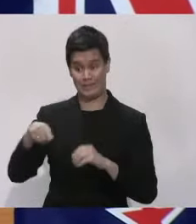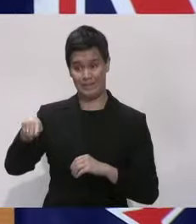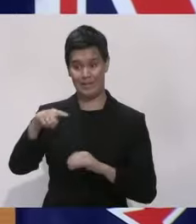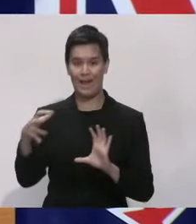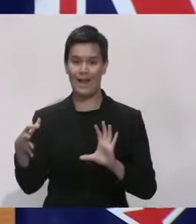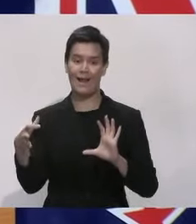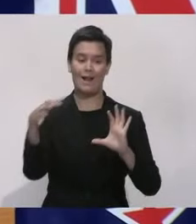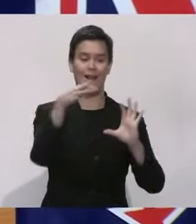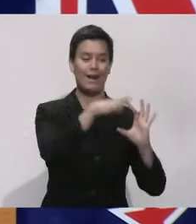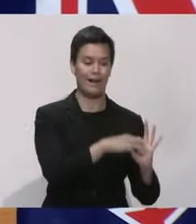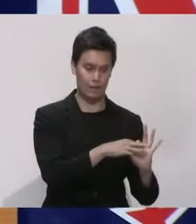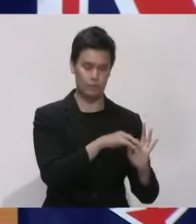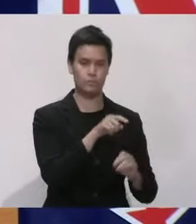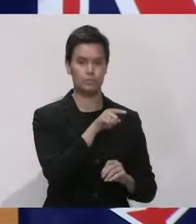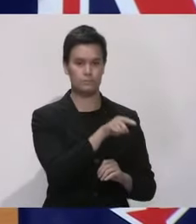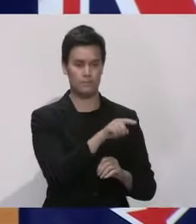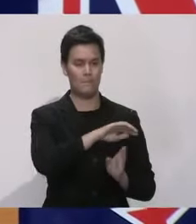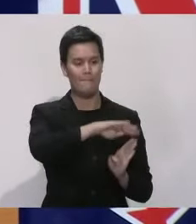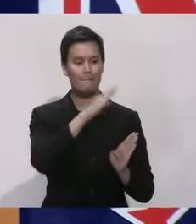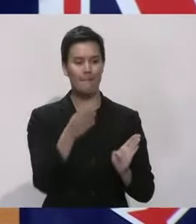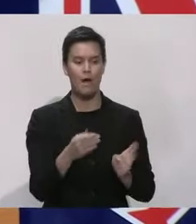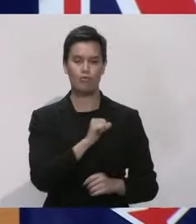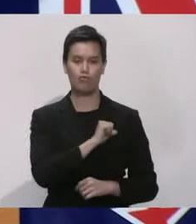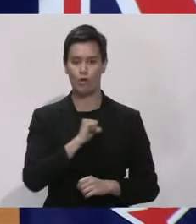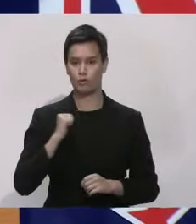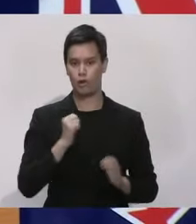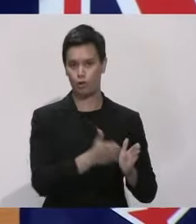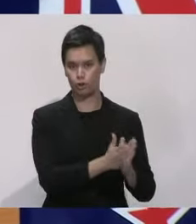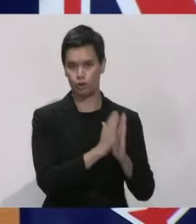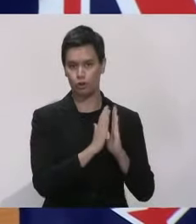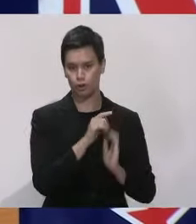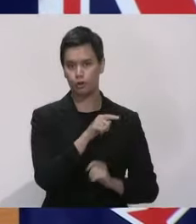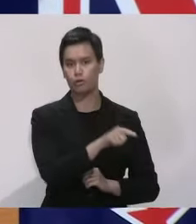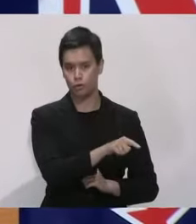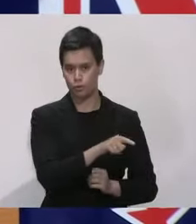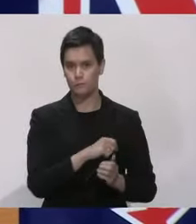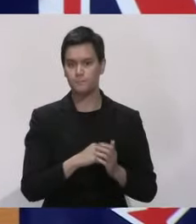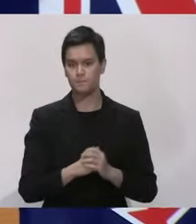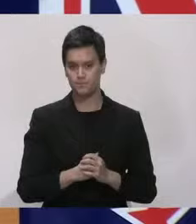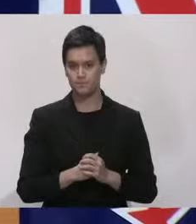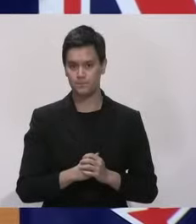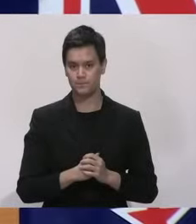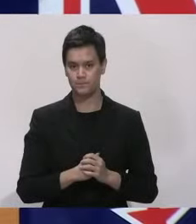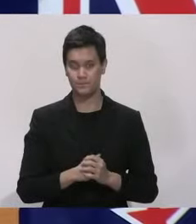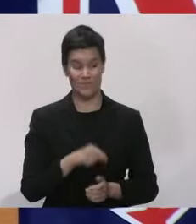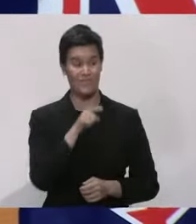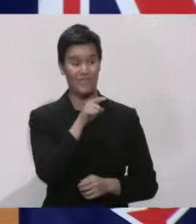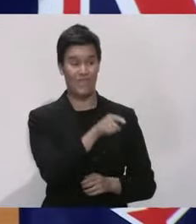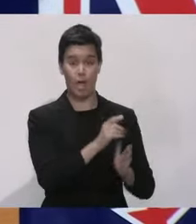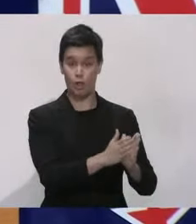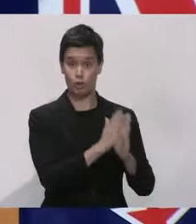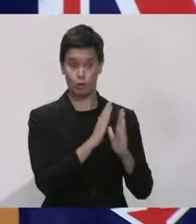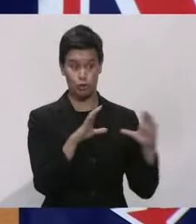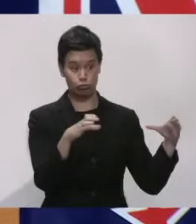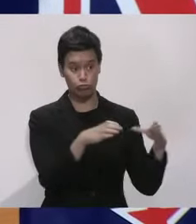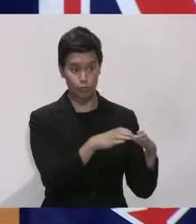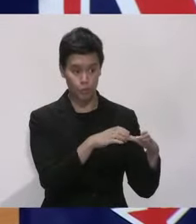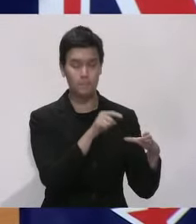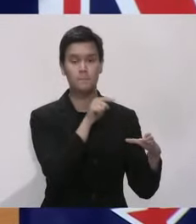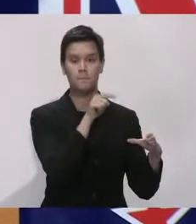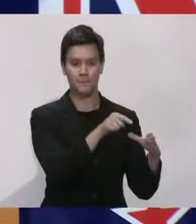epidemiologically linked to the Mount Roskill Evangelical Church and that sort of grouping has been